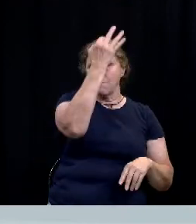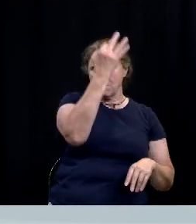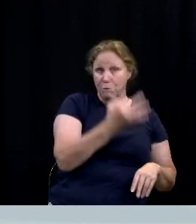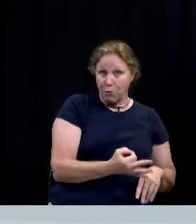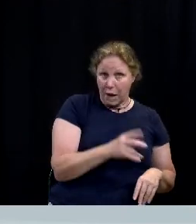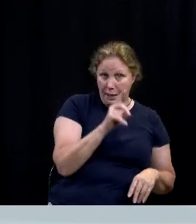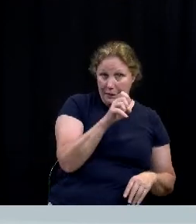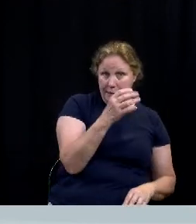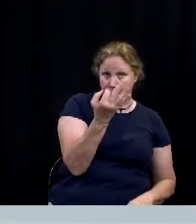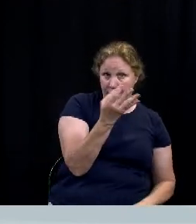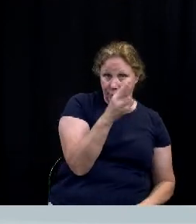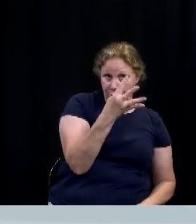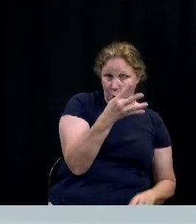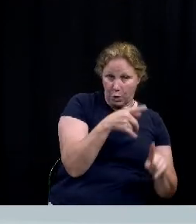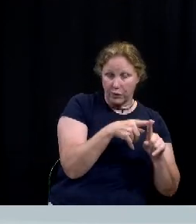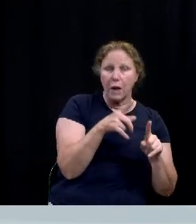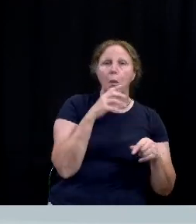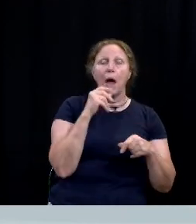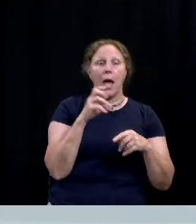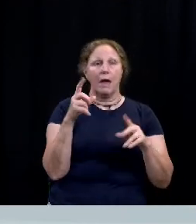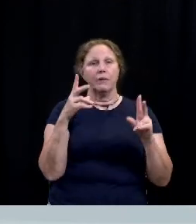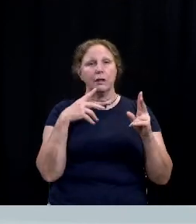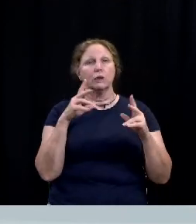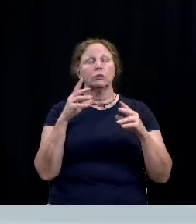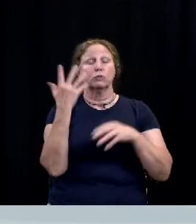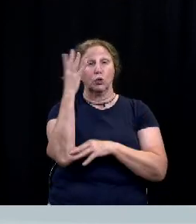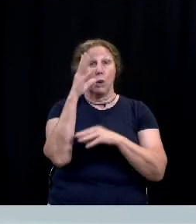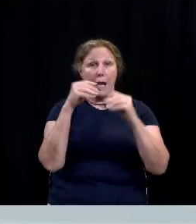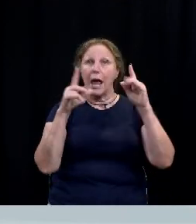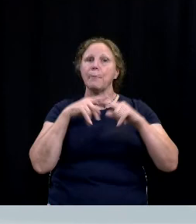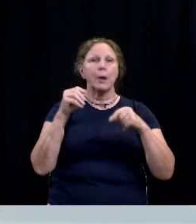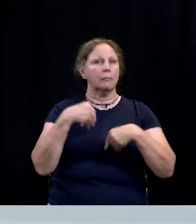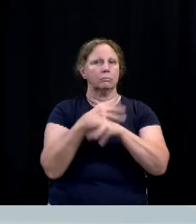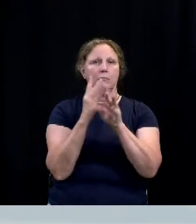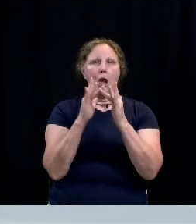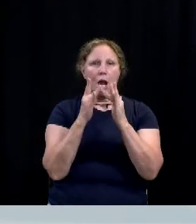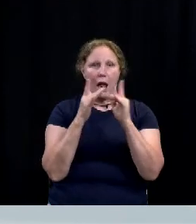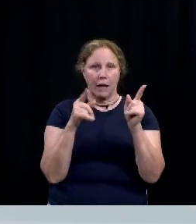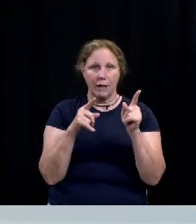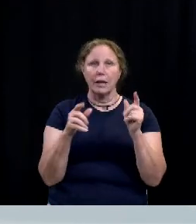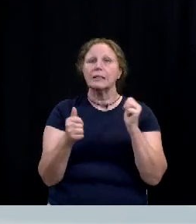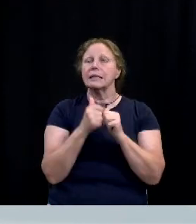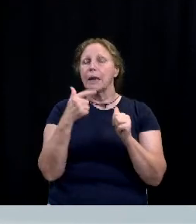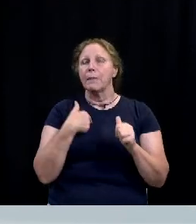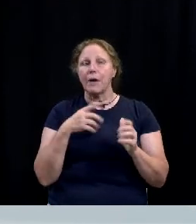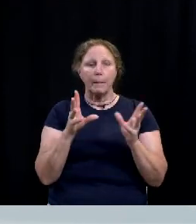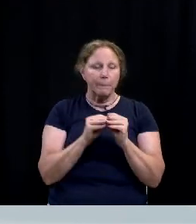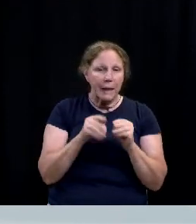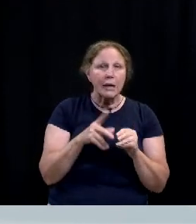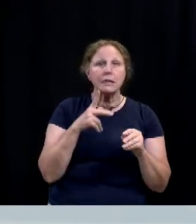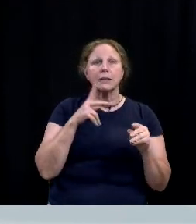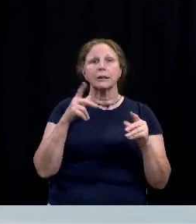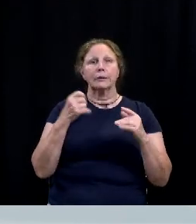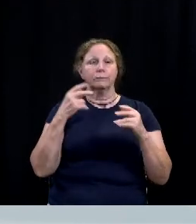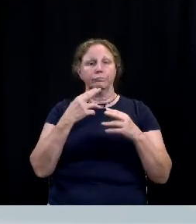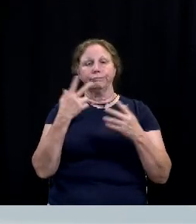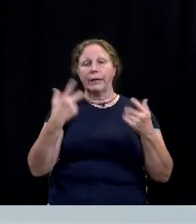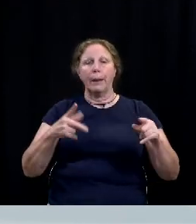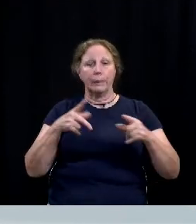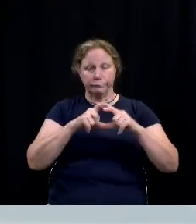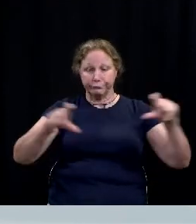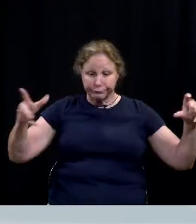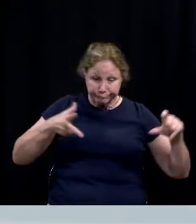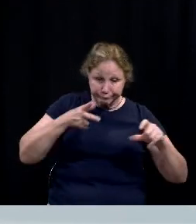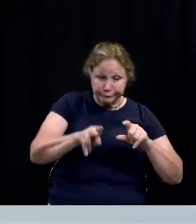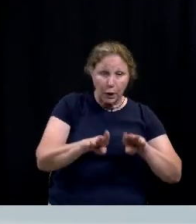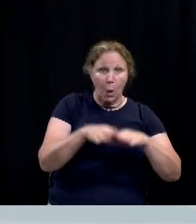4th we're going to be hosting a virtual tree lighting ceremony as we've done with a lot of our press conferences and ribbon cuttings we'll have city officials and